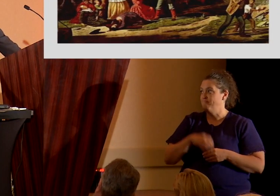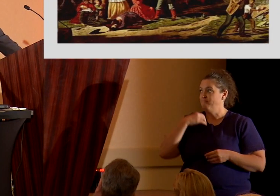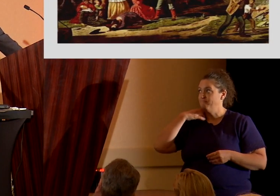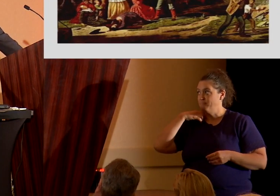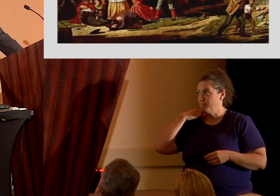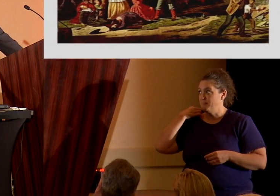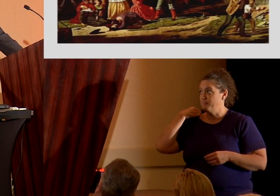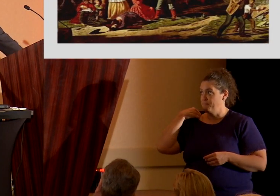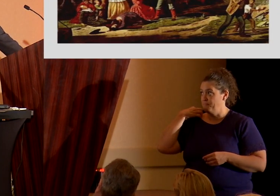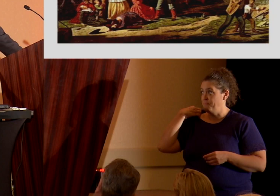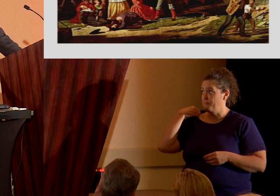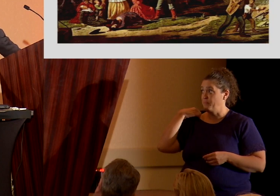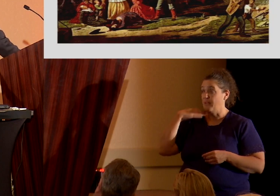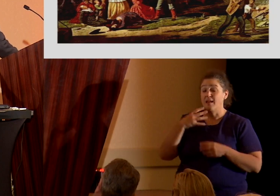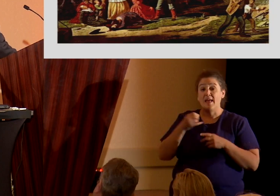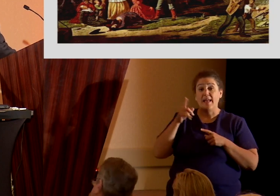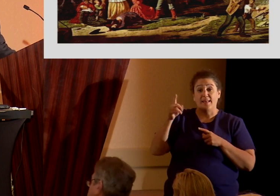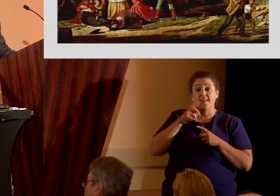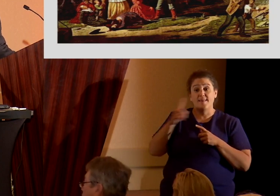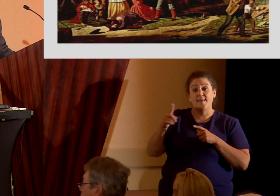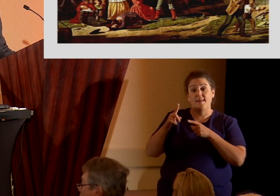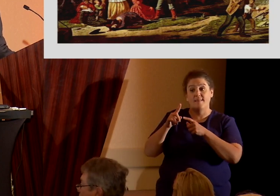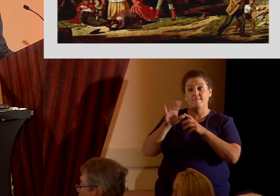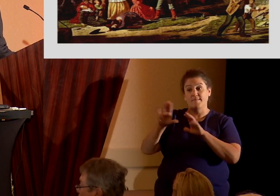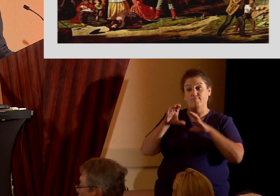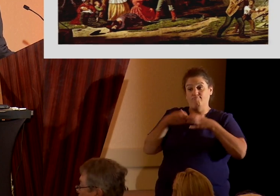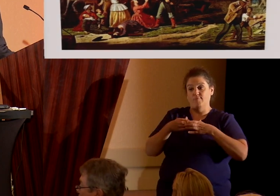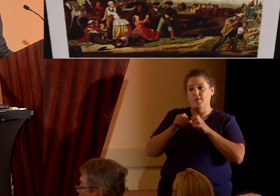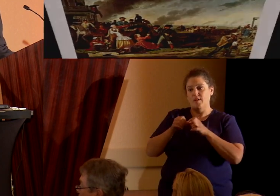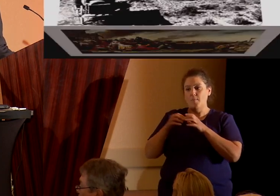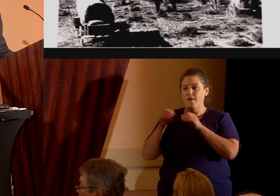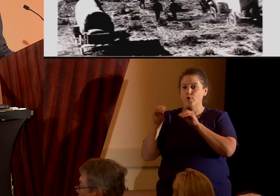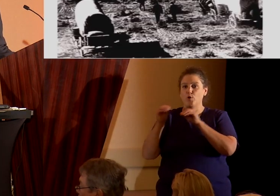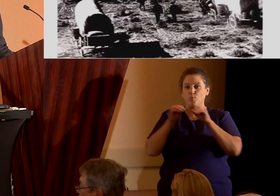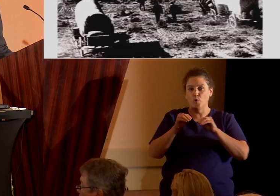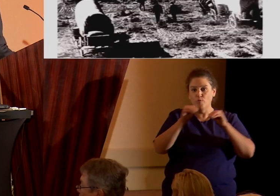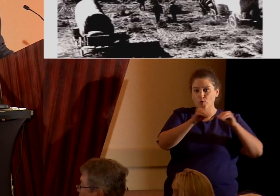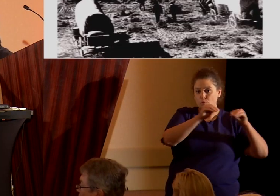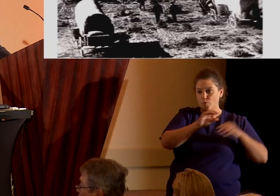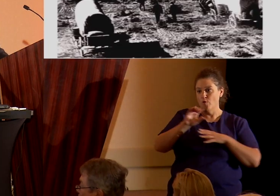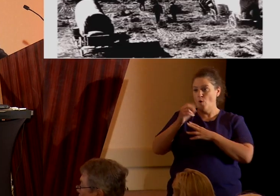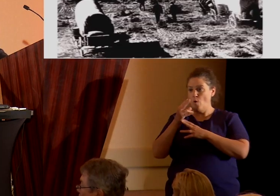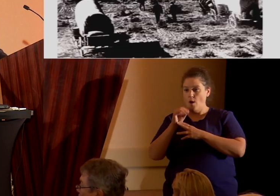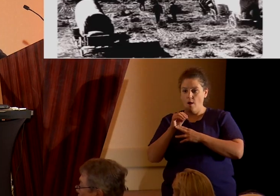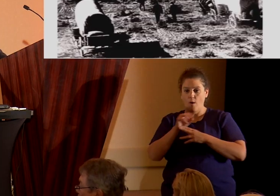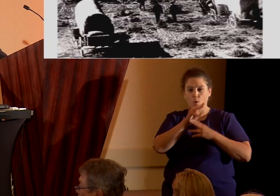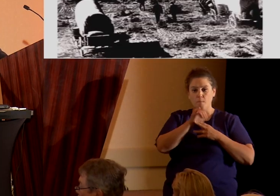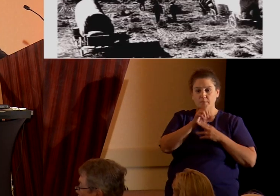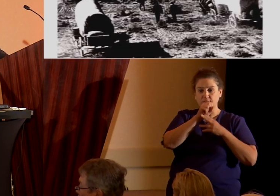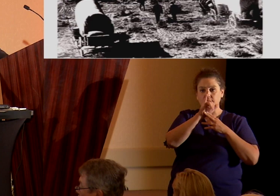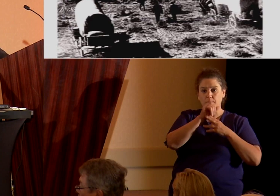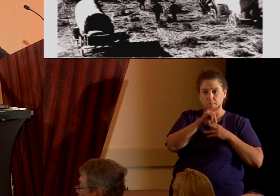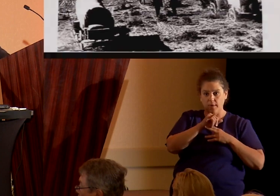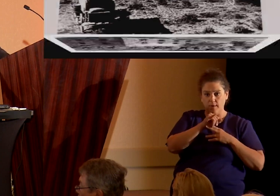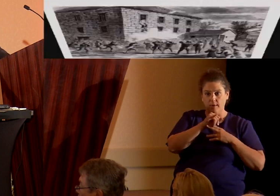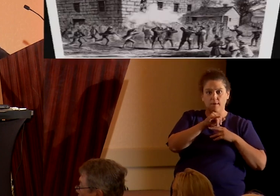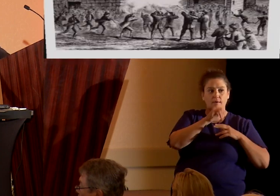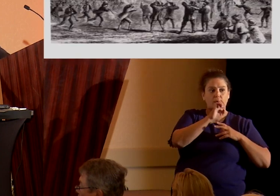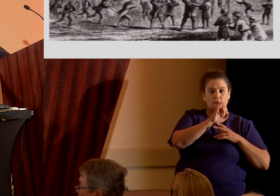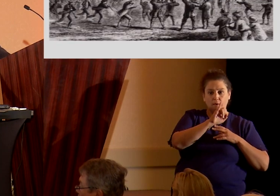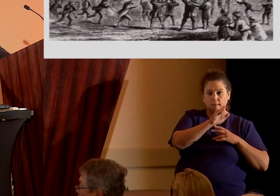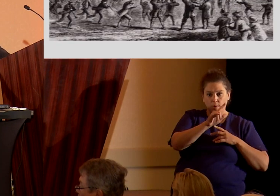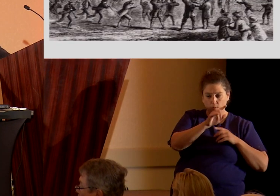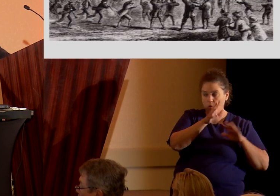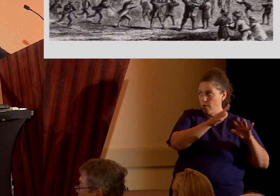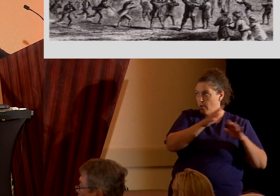And he and his followers kept having to move west to Ohio, to Mississippi, to Illinois, but they couldn't escape their troubles, and Smith